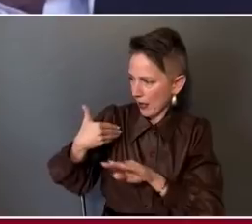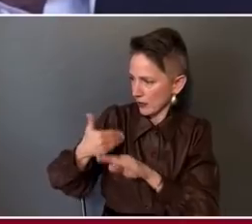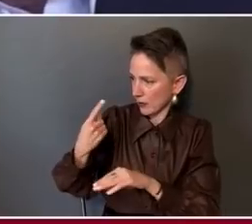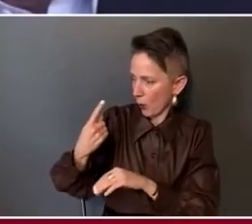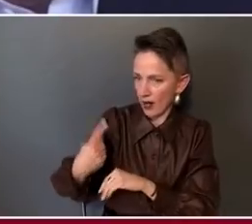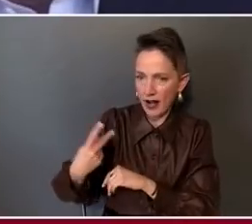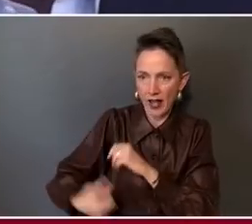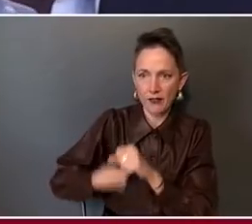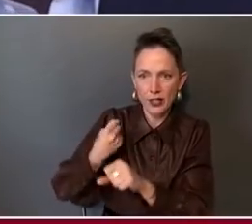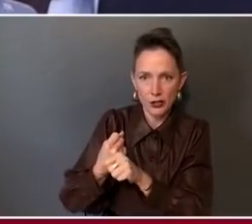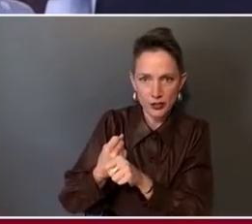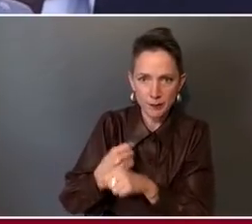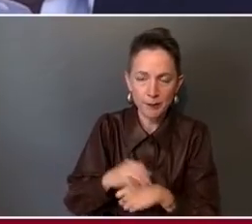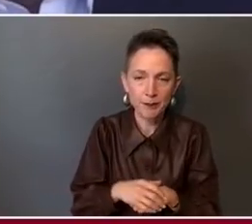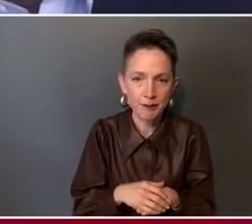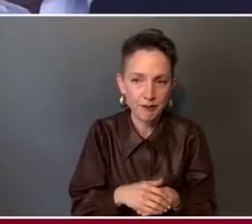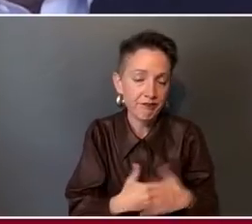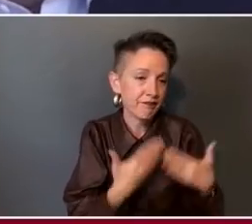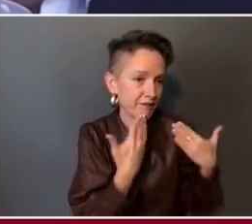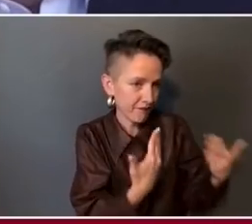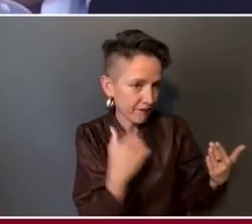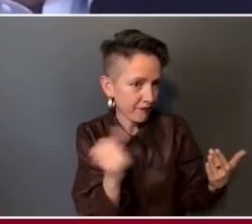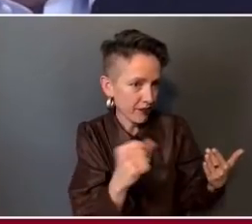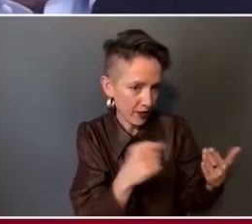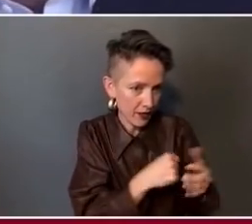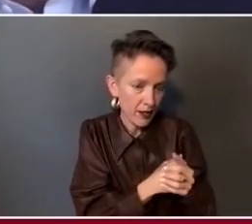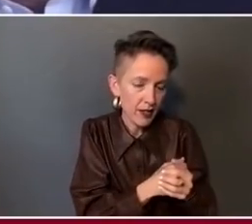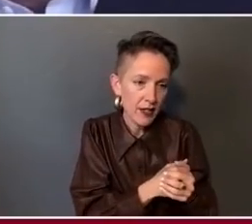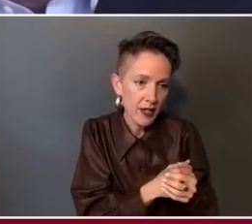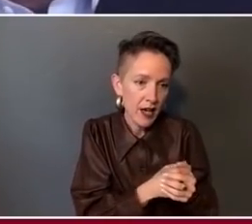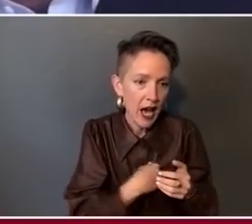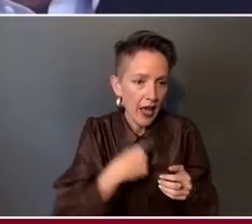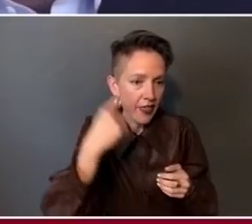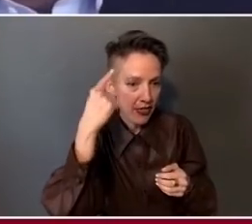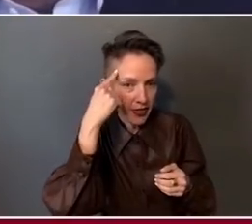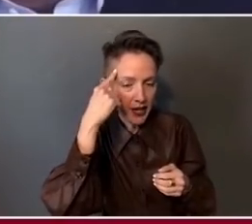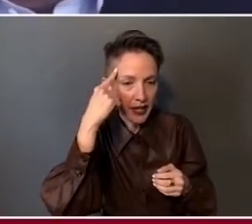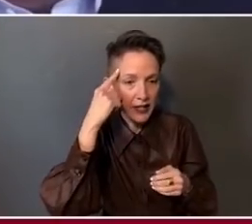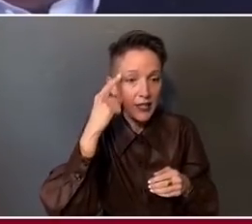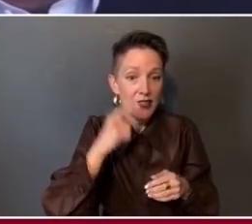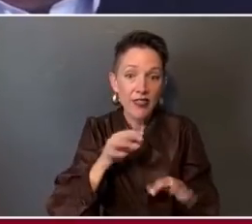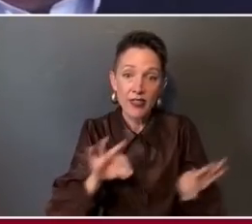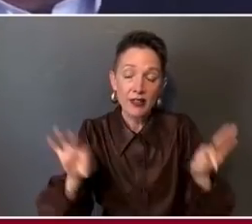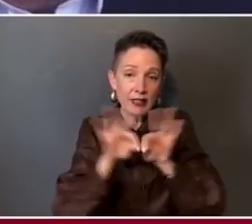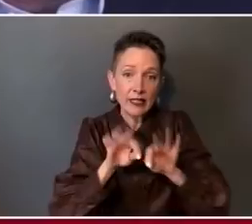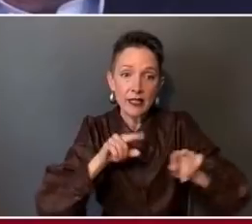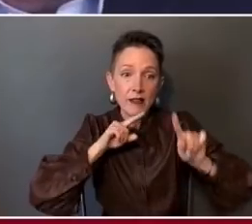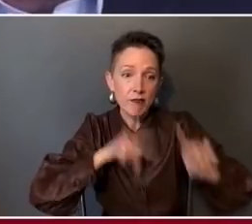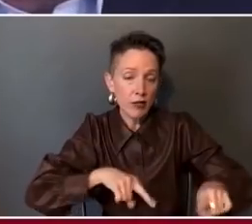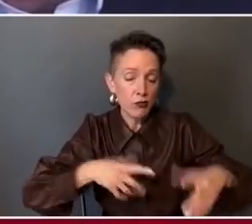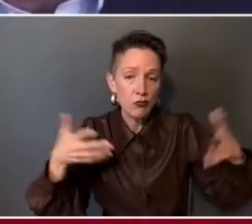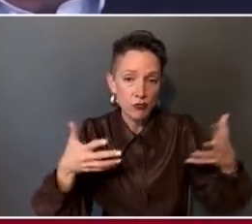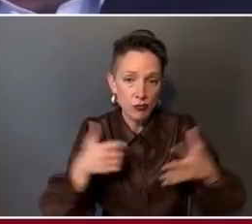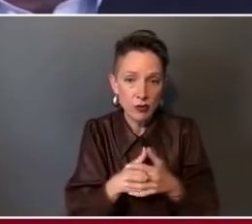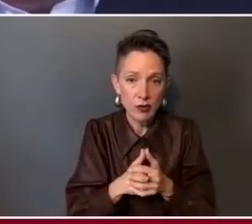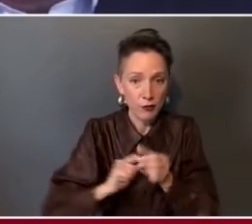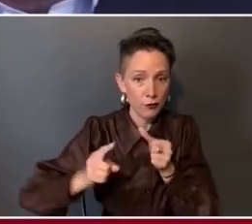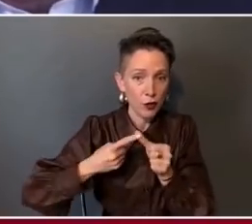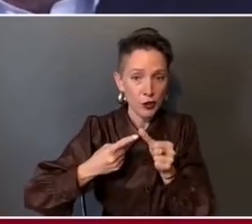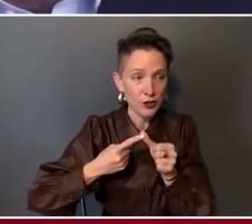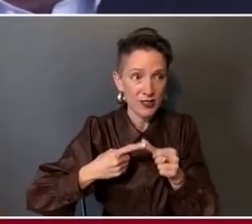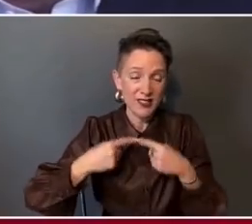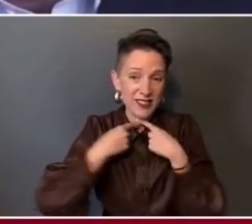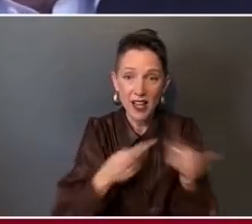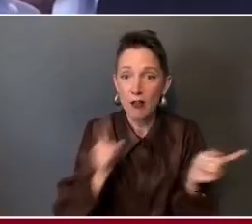Well, I thank you. I think the key message here is that first and foremost, always just tell the truth.